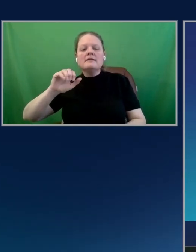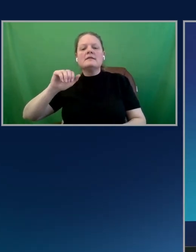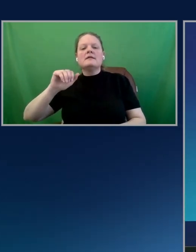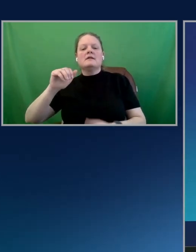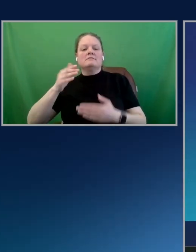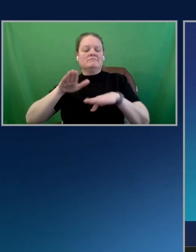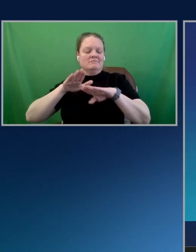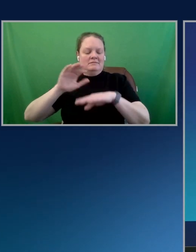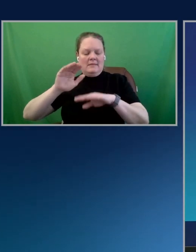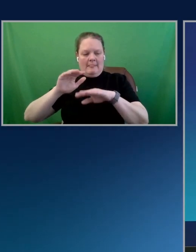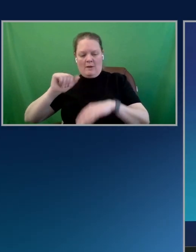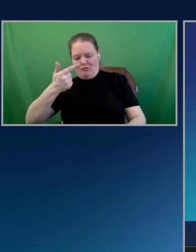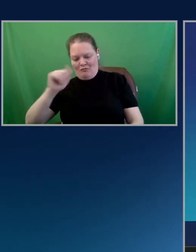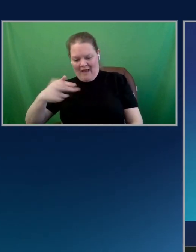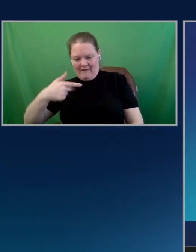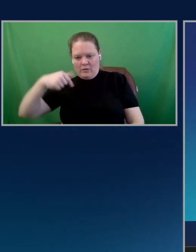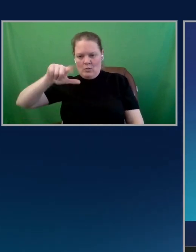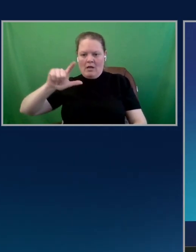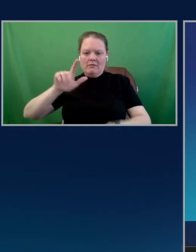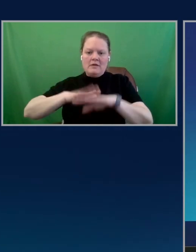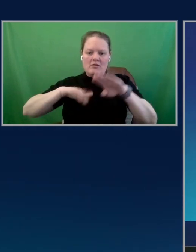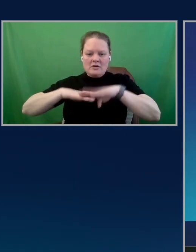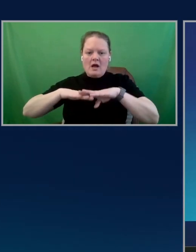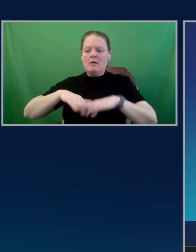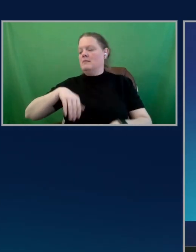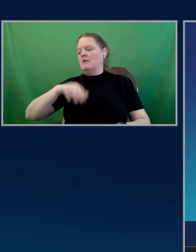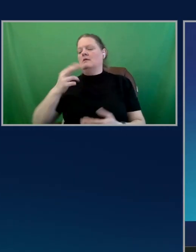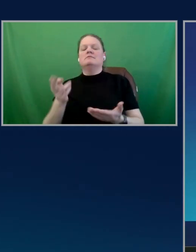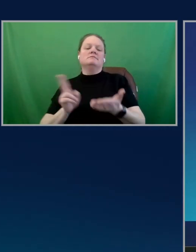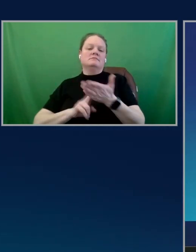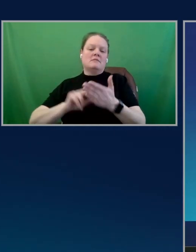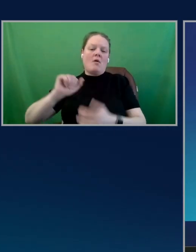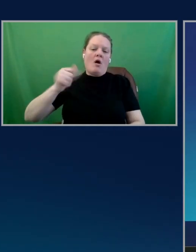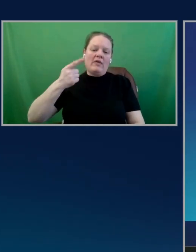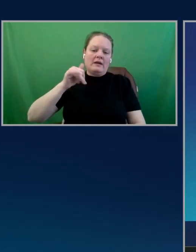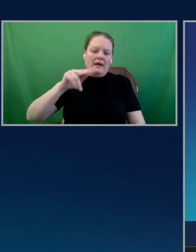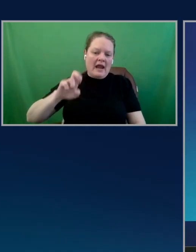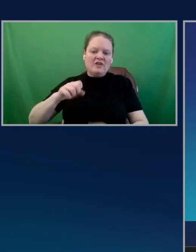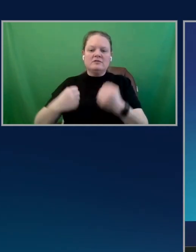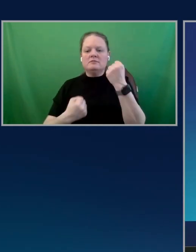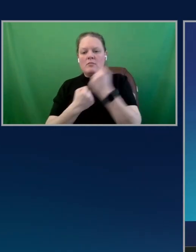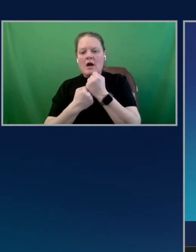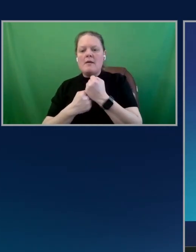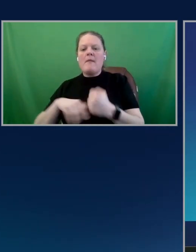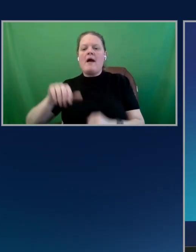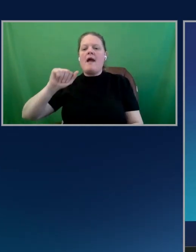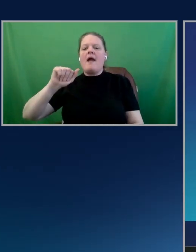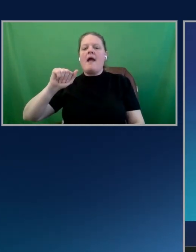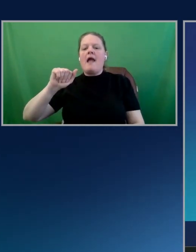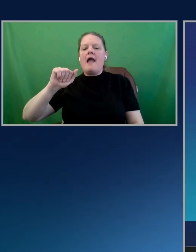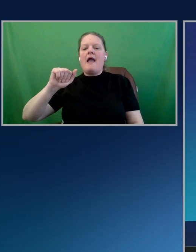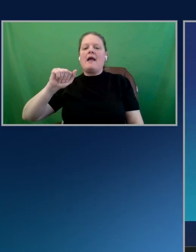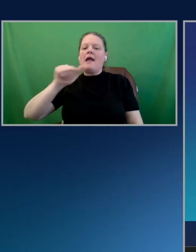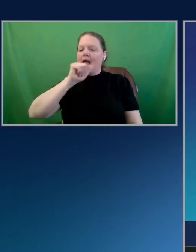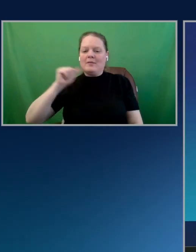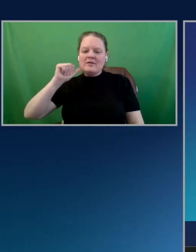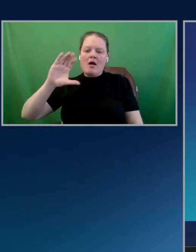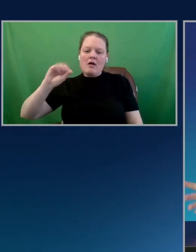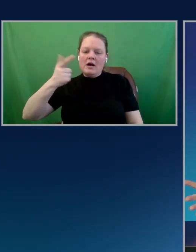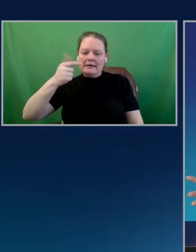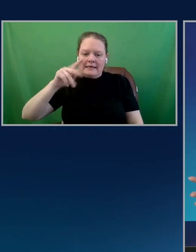to use. The authentication is backed by Amazon Cognito. The storage is based on Amazon S3. So